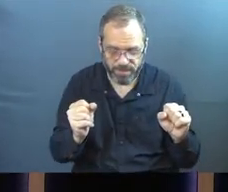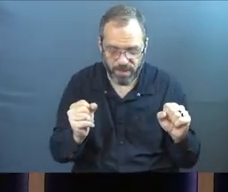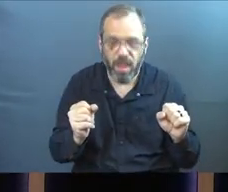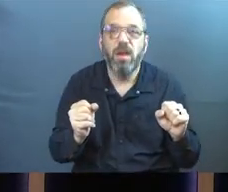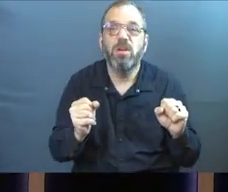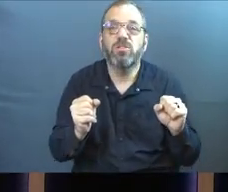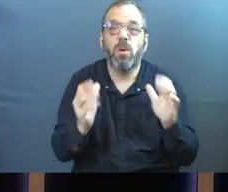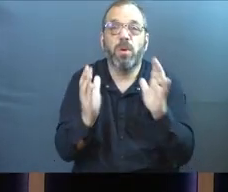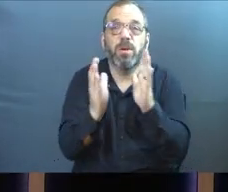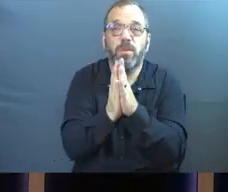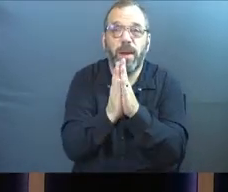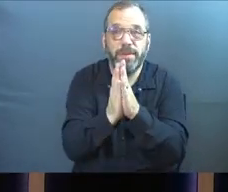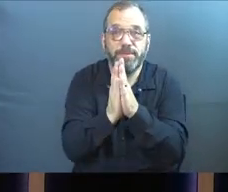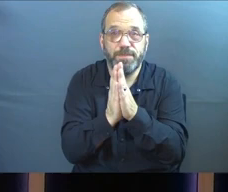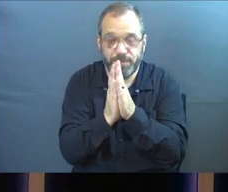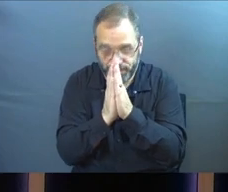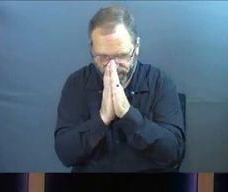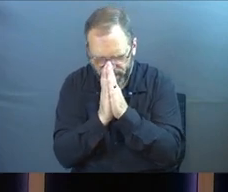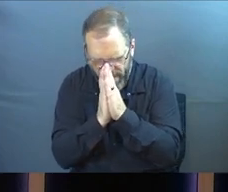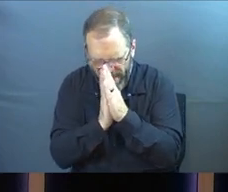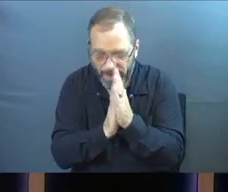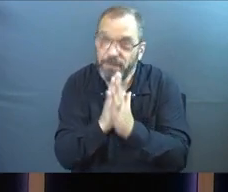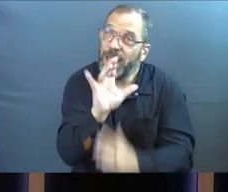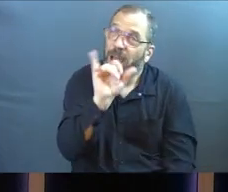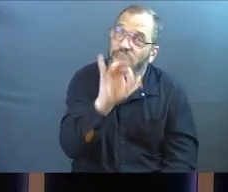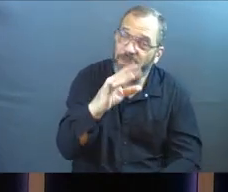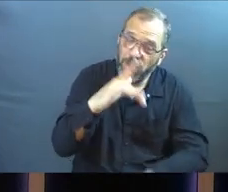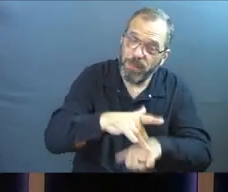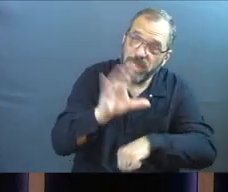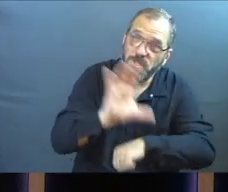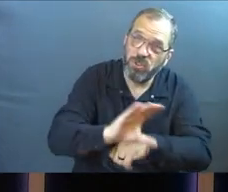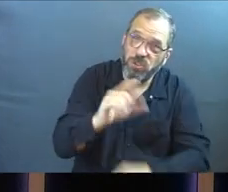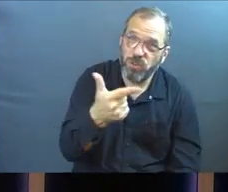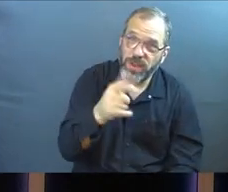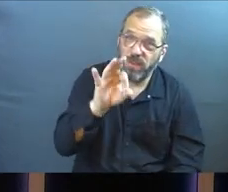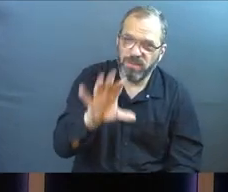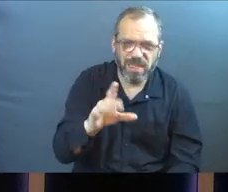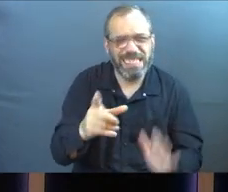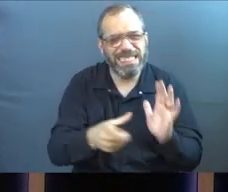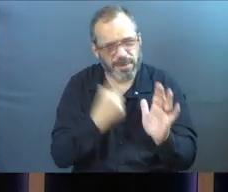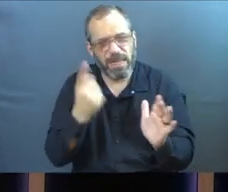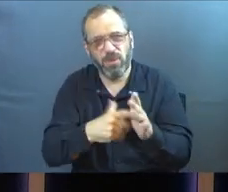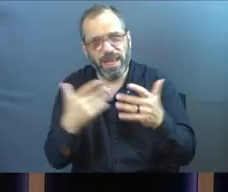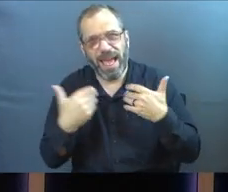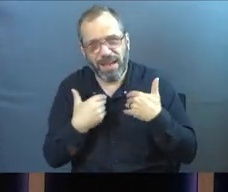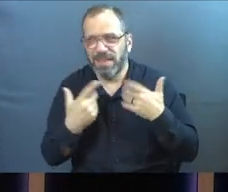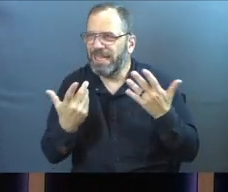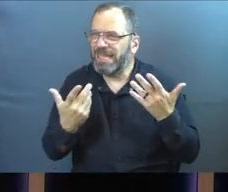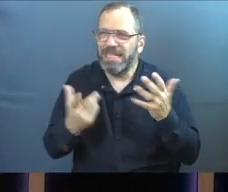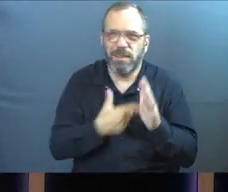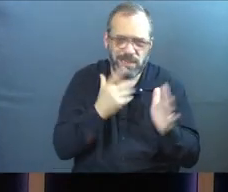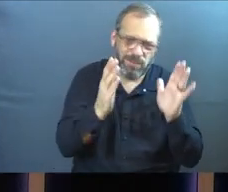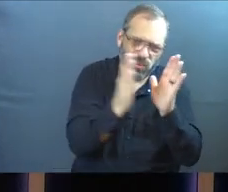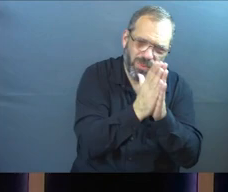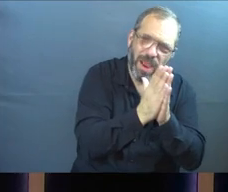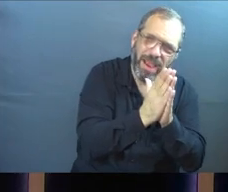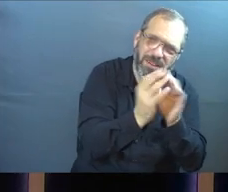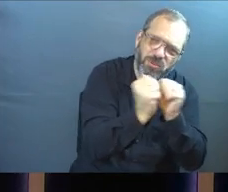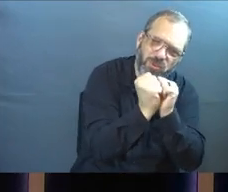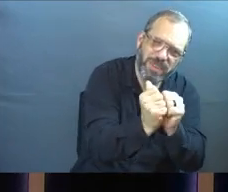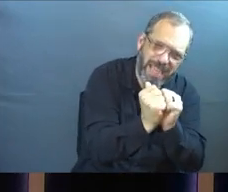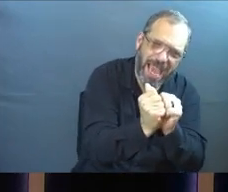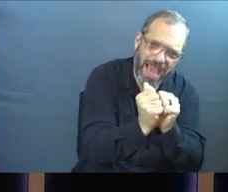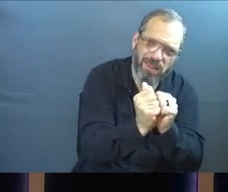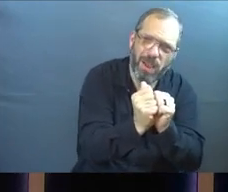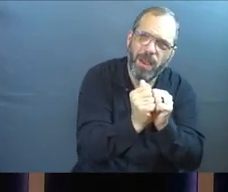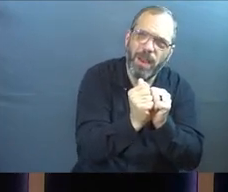So we're going to pray right now. if you've been to our church, you know that we do this on occasion. Sometimes we pray a prayer together and